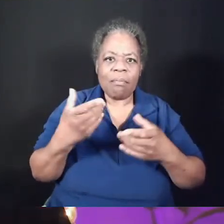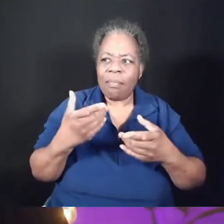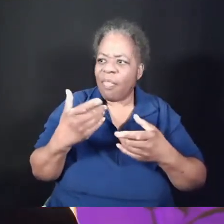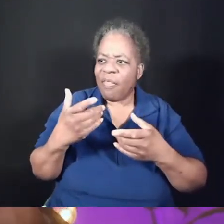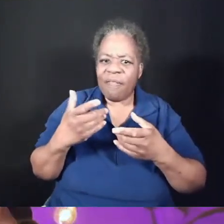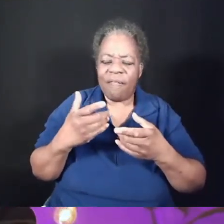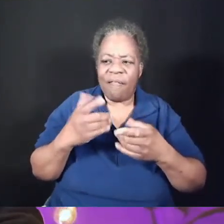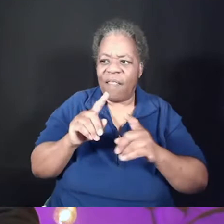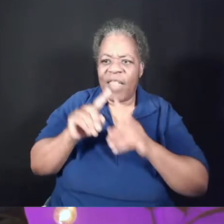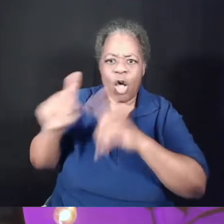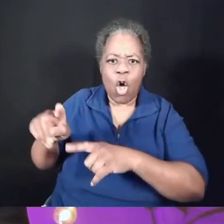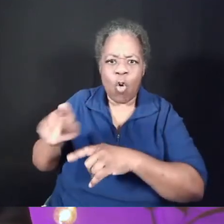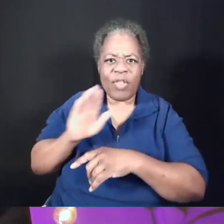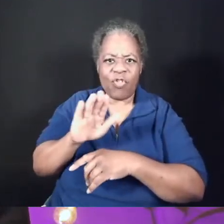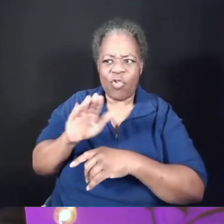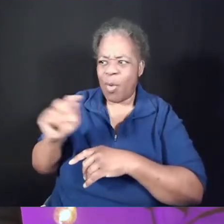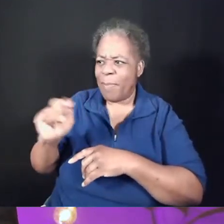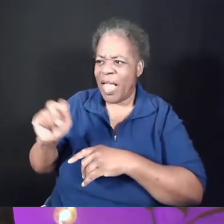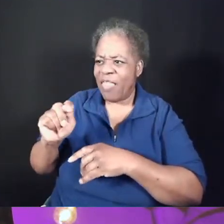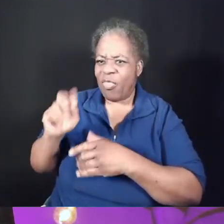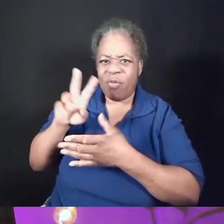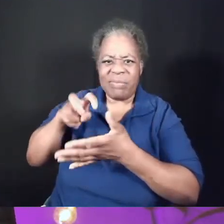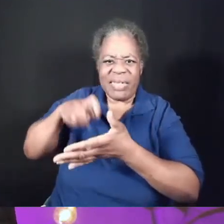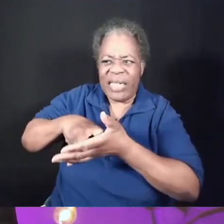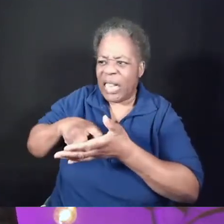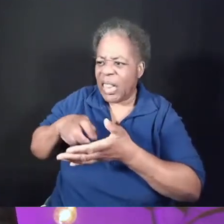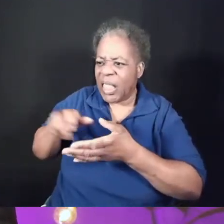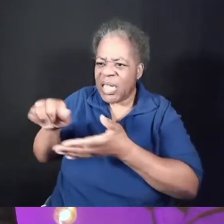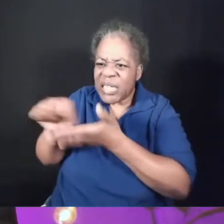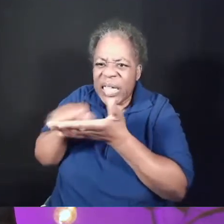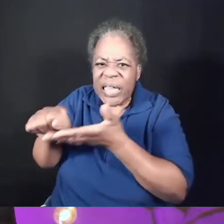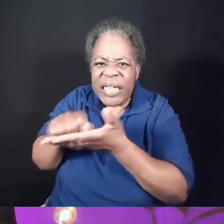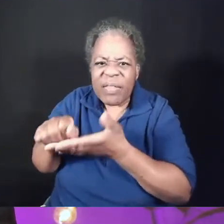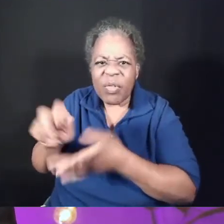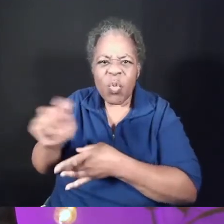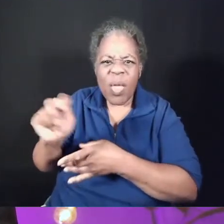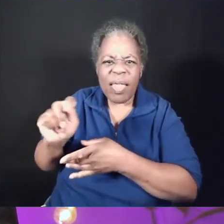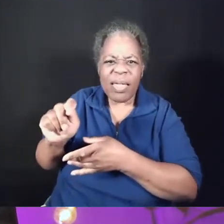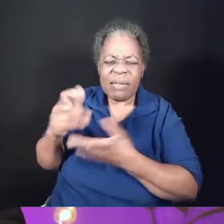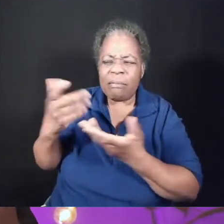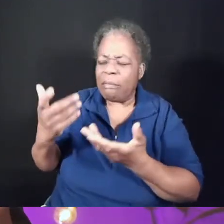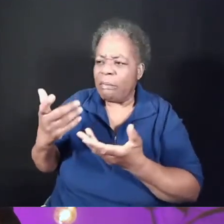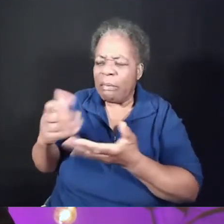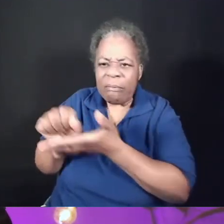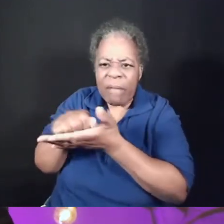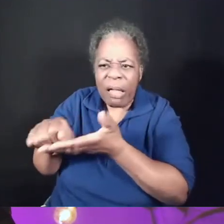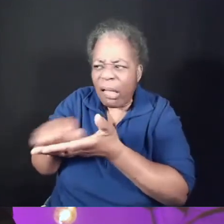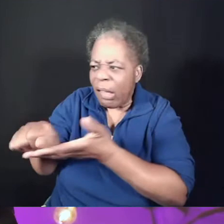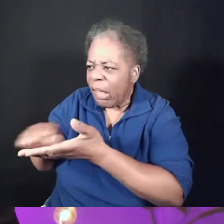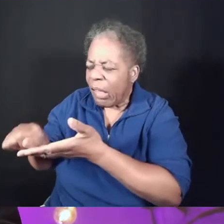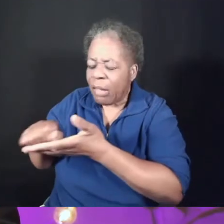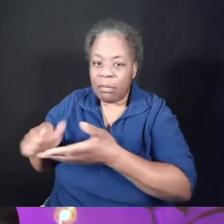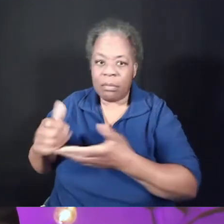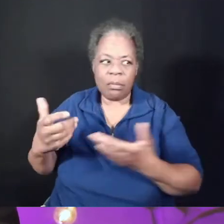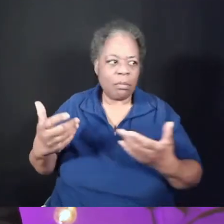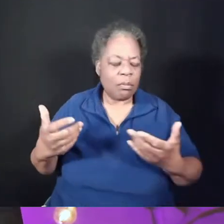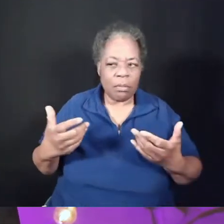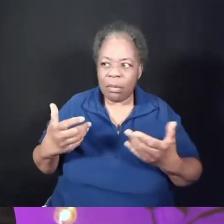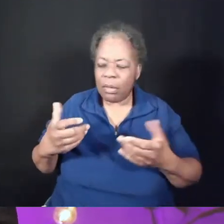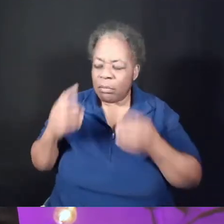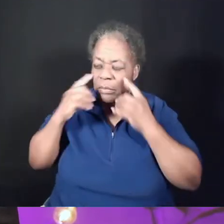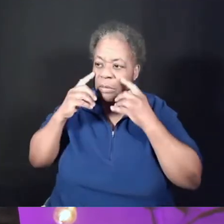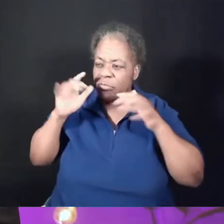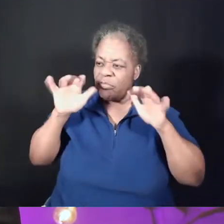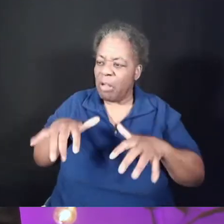feet, or on their knees, like cleaning your toilet that you haven't cleaned in weeks. I think you find yourself feeling surprised,